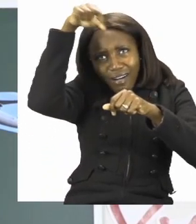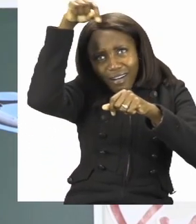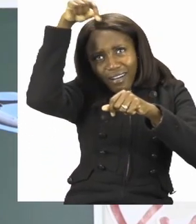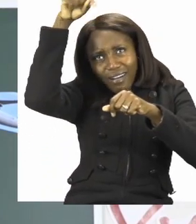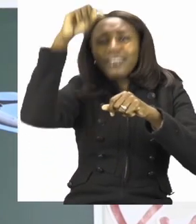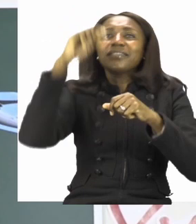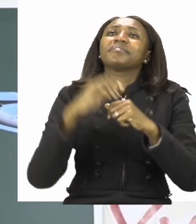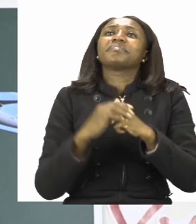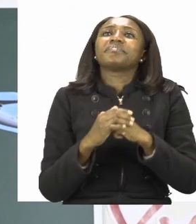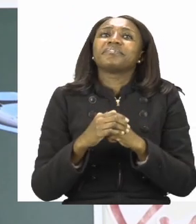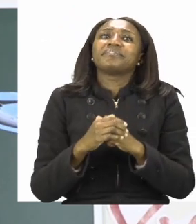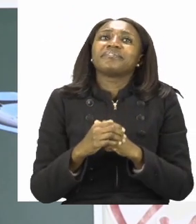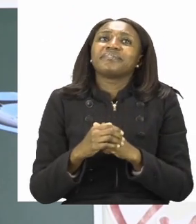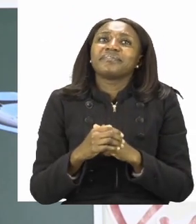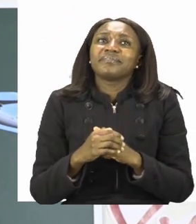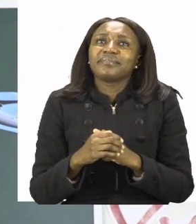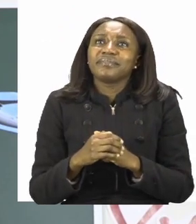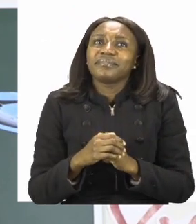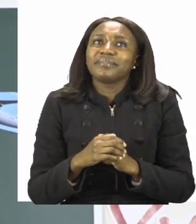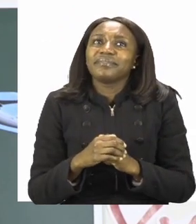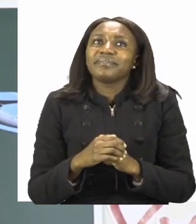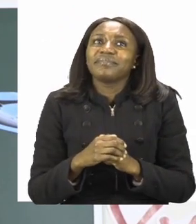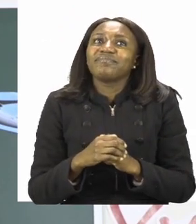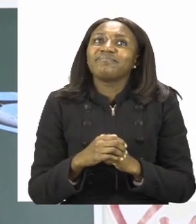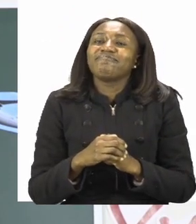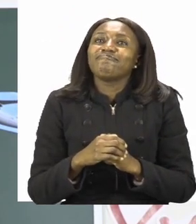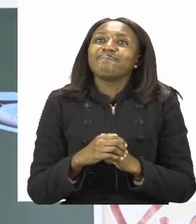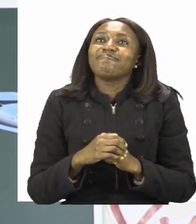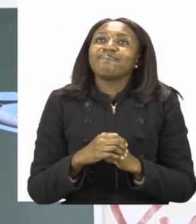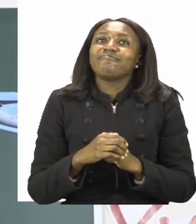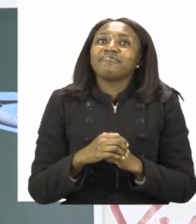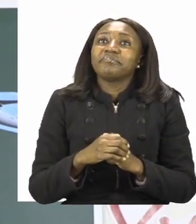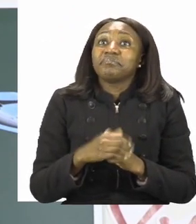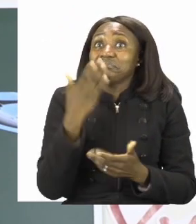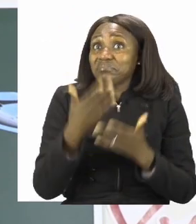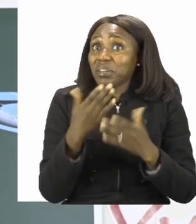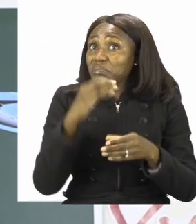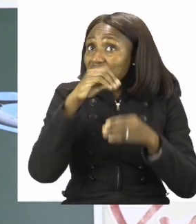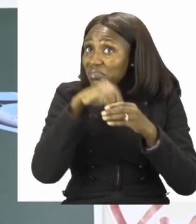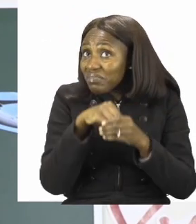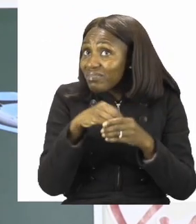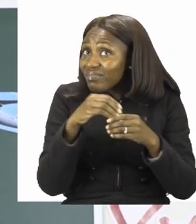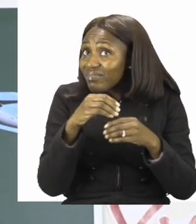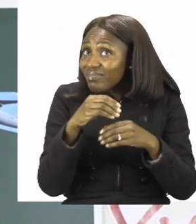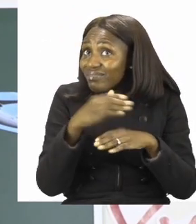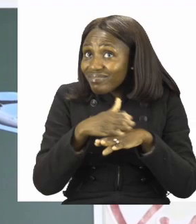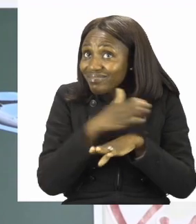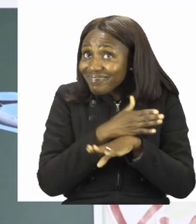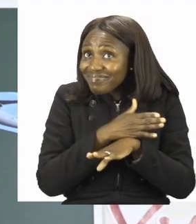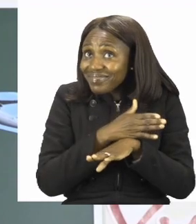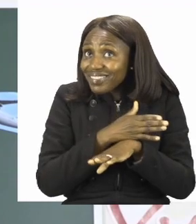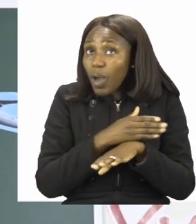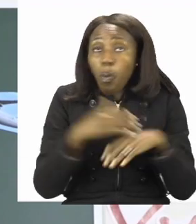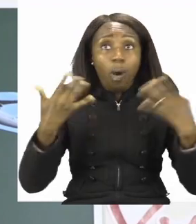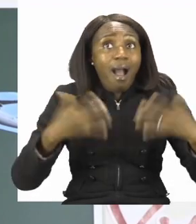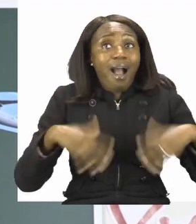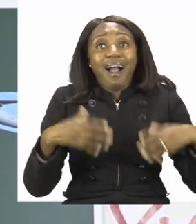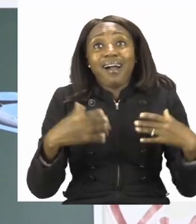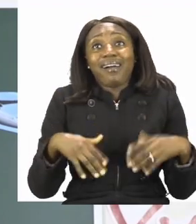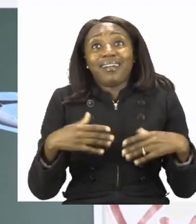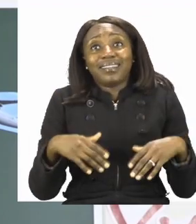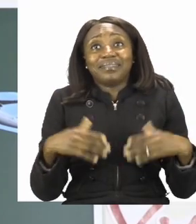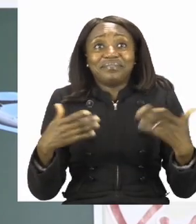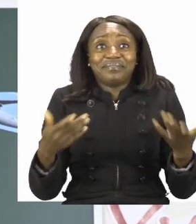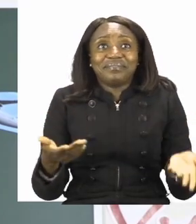slowly and gently. If you've ever been in an air balloon, wow, you're very lucky. So